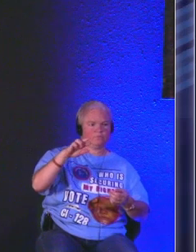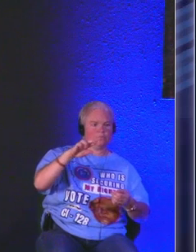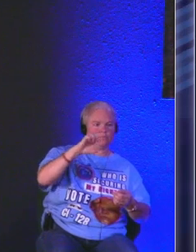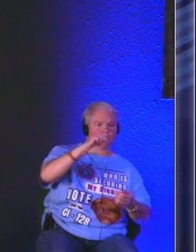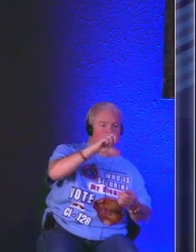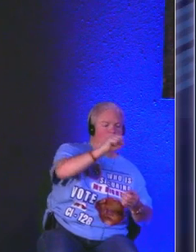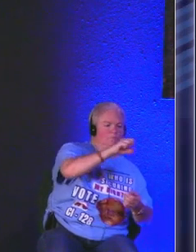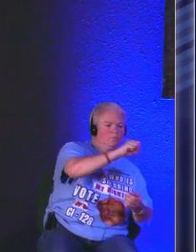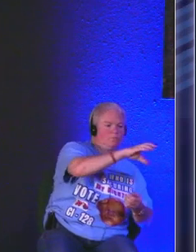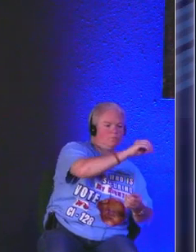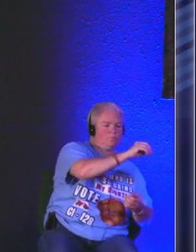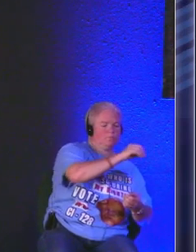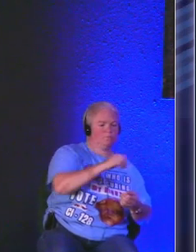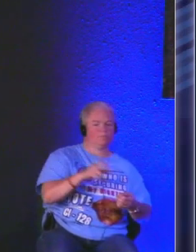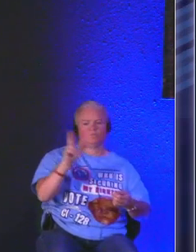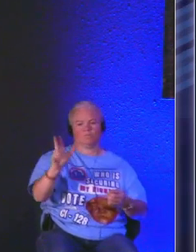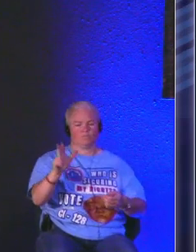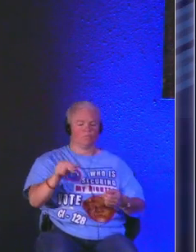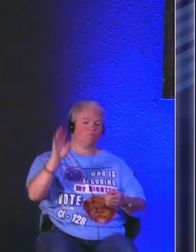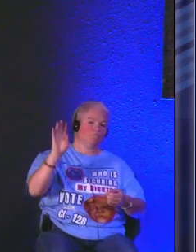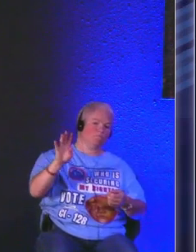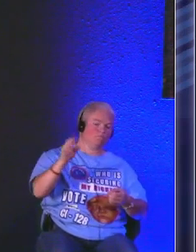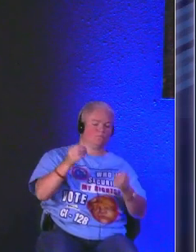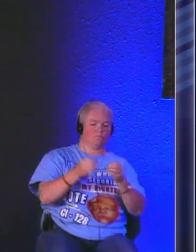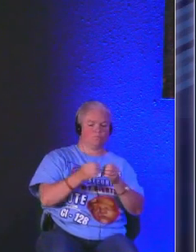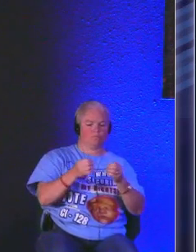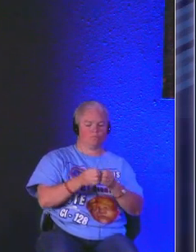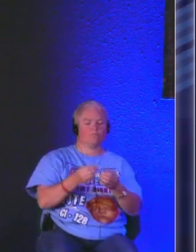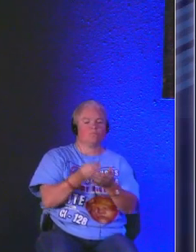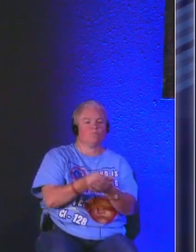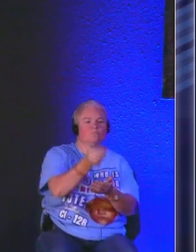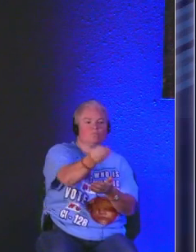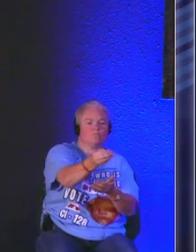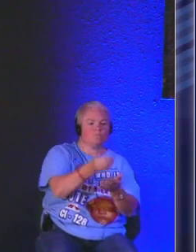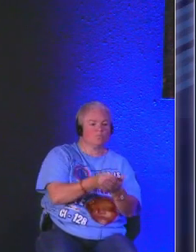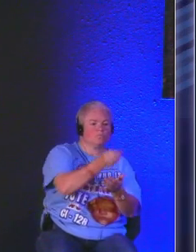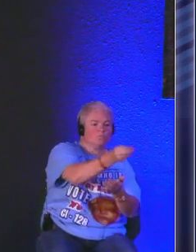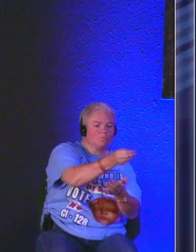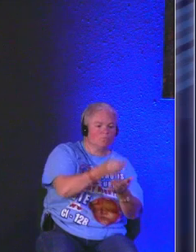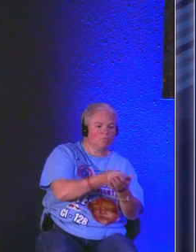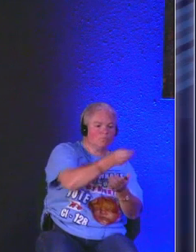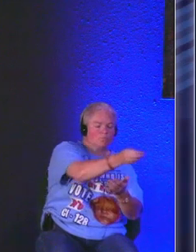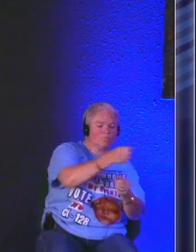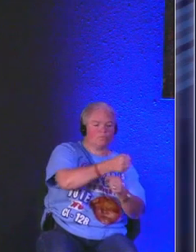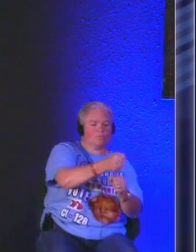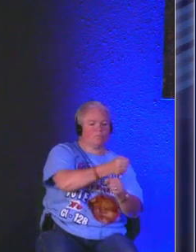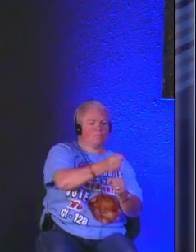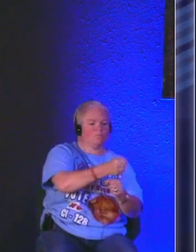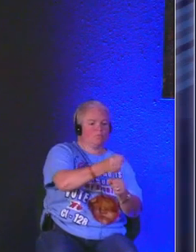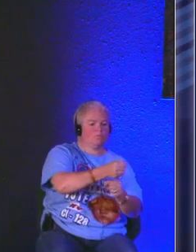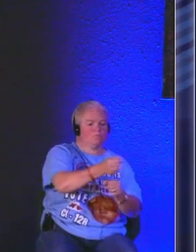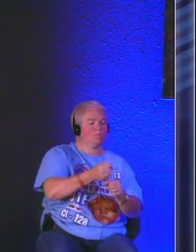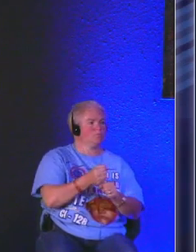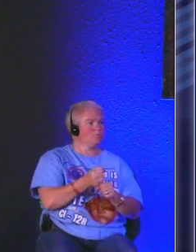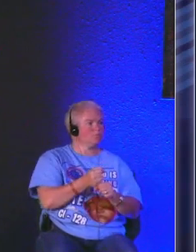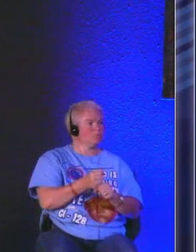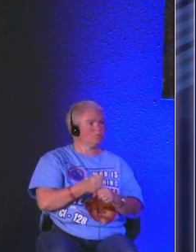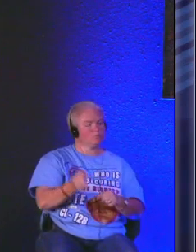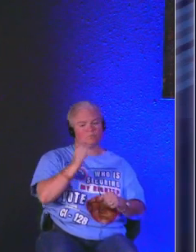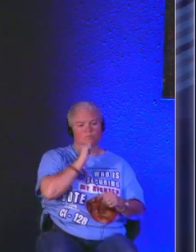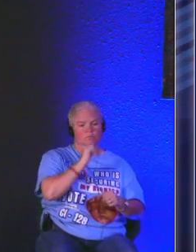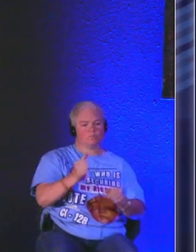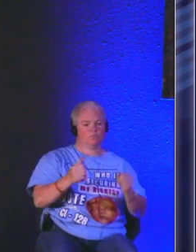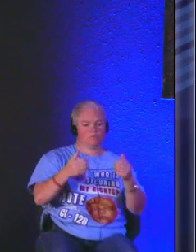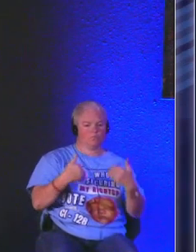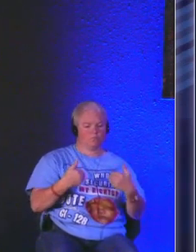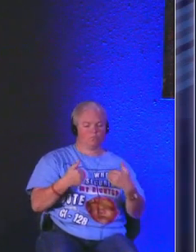um but we need a couple three four more cashiers to get on the rotating schedule there right so you